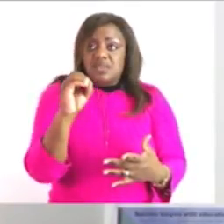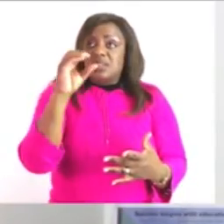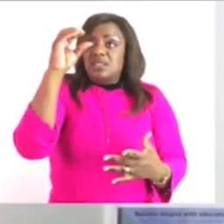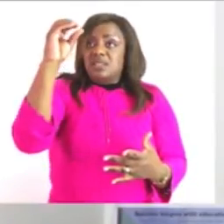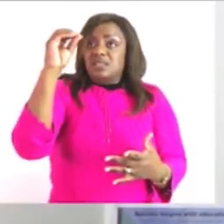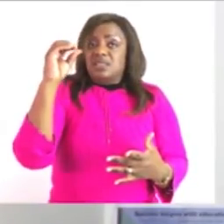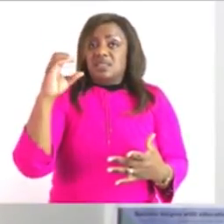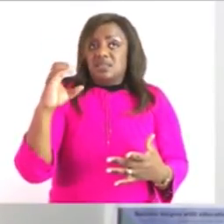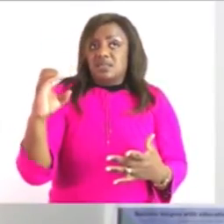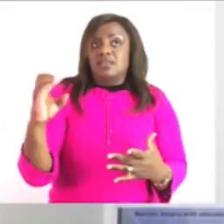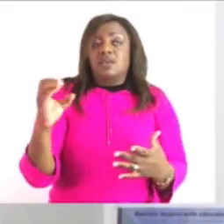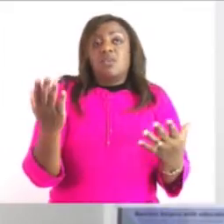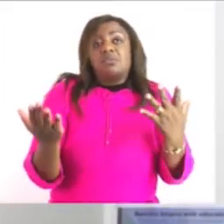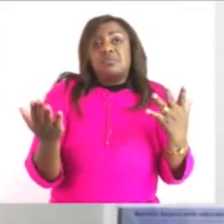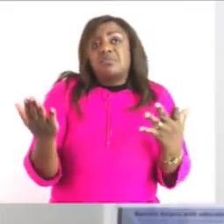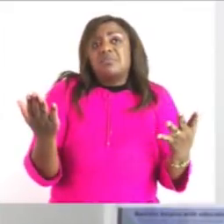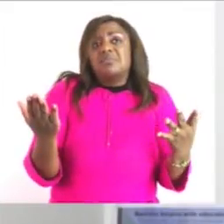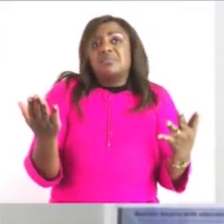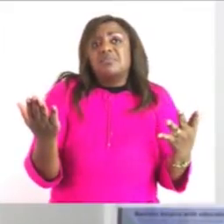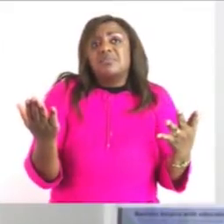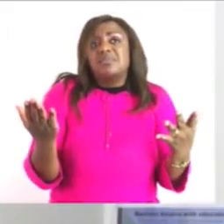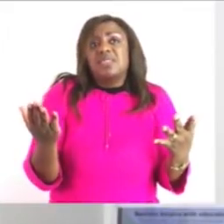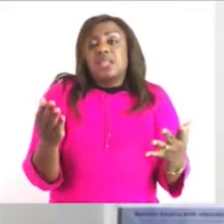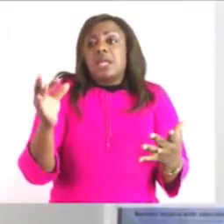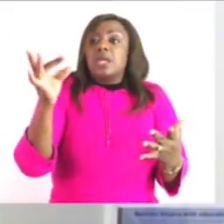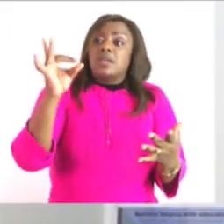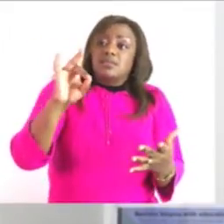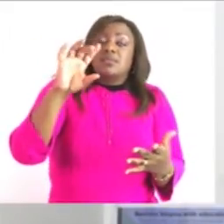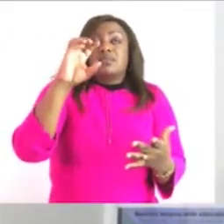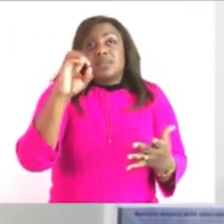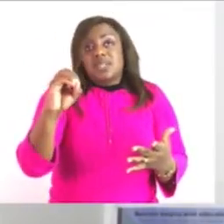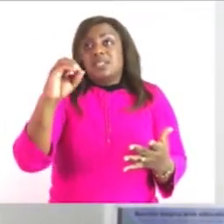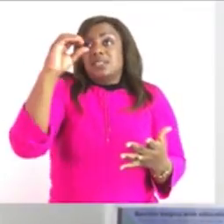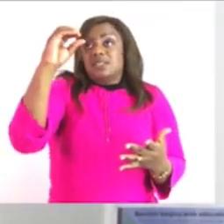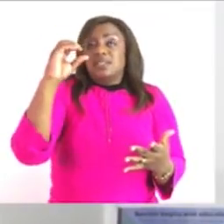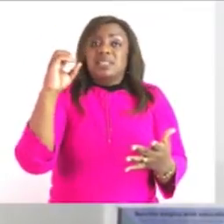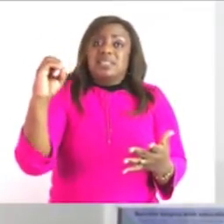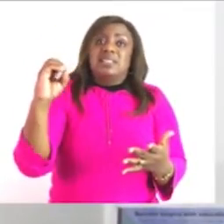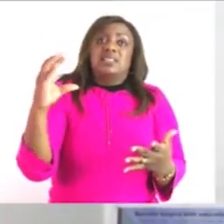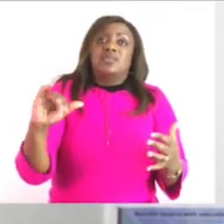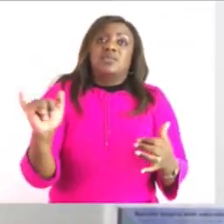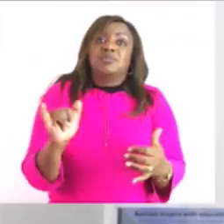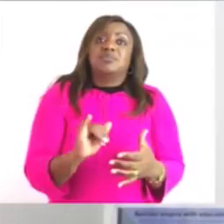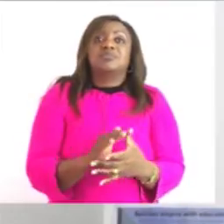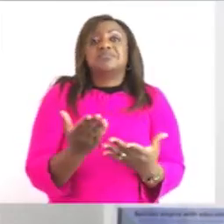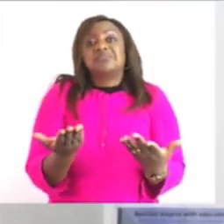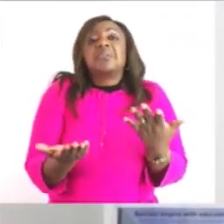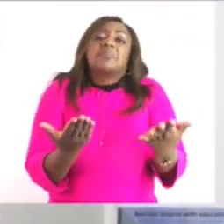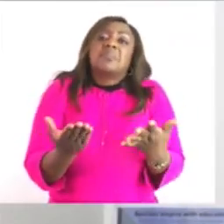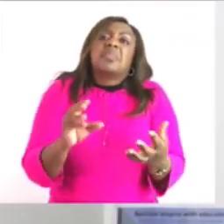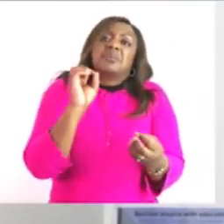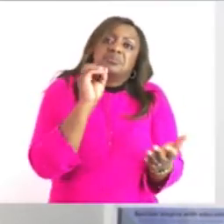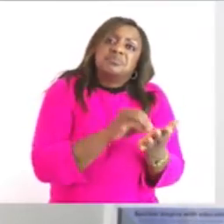or maybe 80 okay so let us estimate